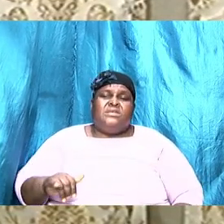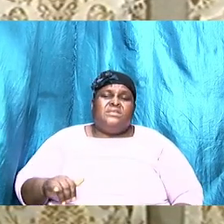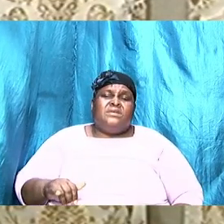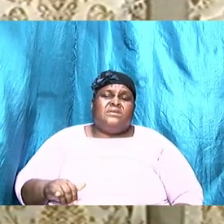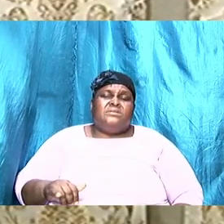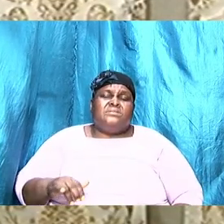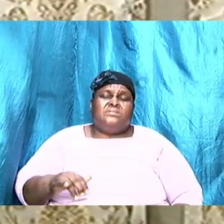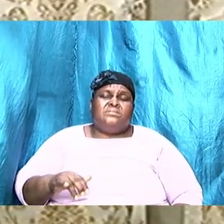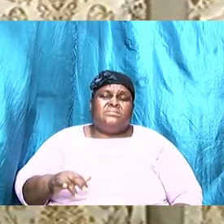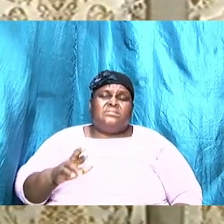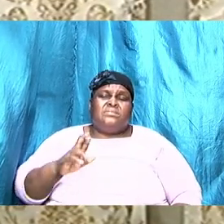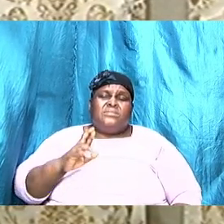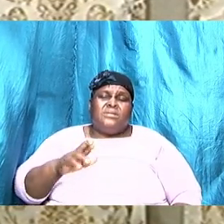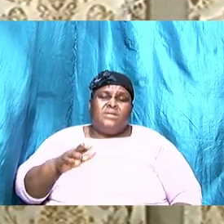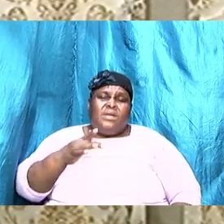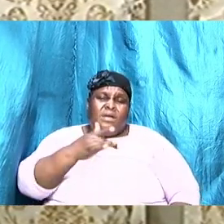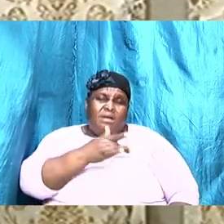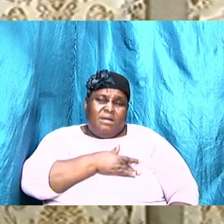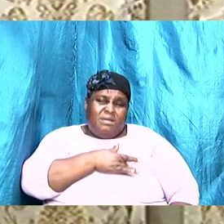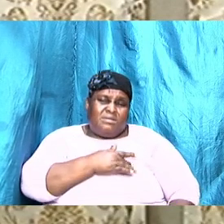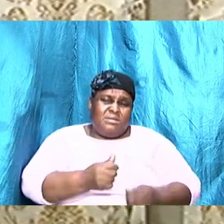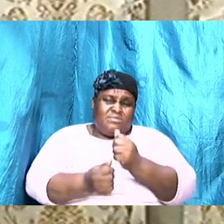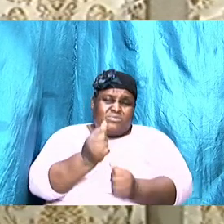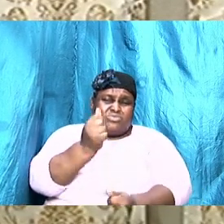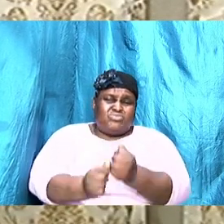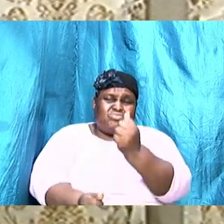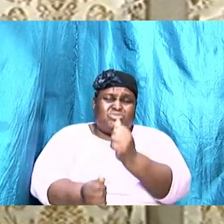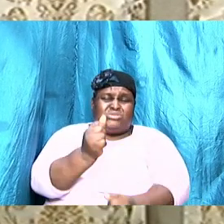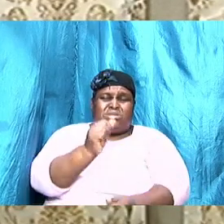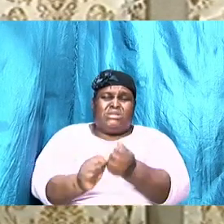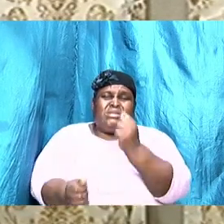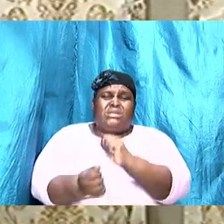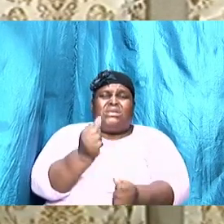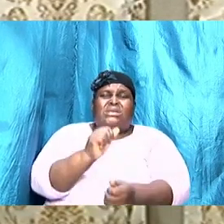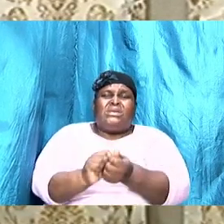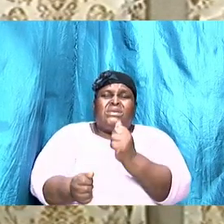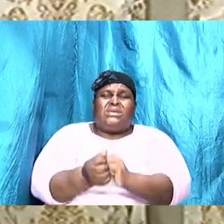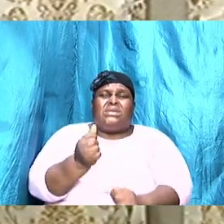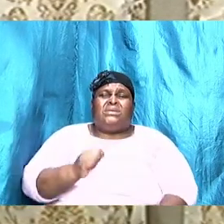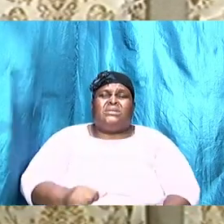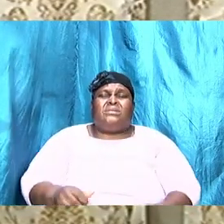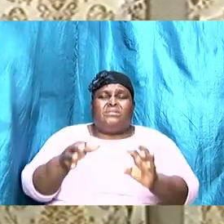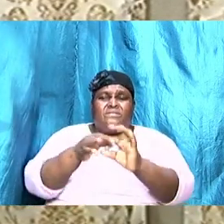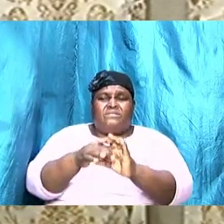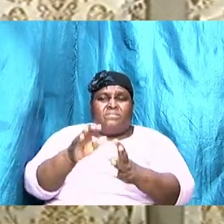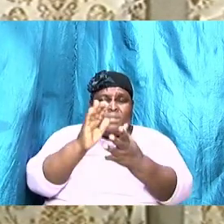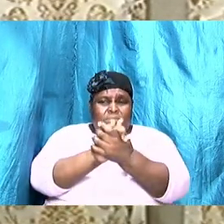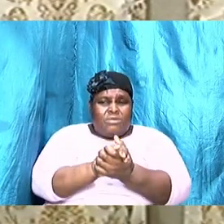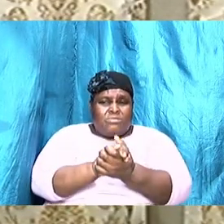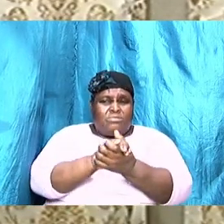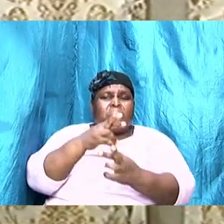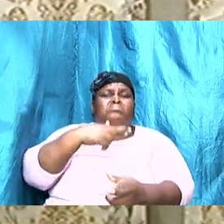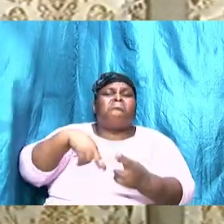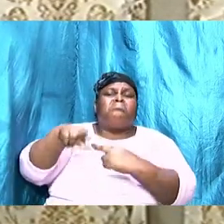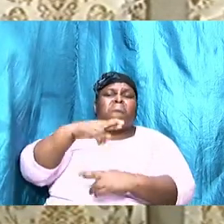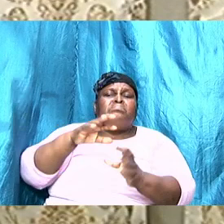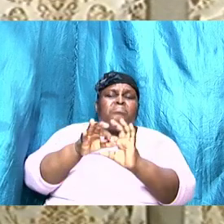heart of the destruction of marriages relationships